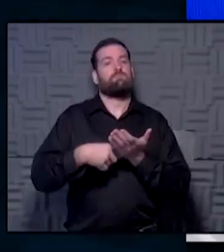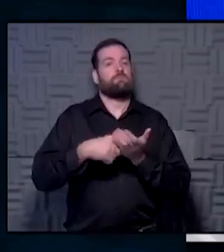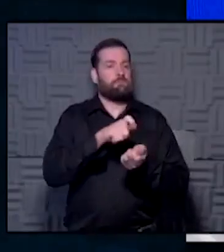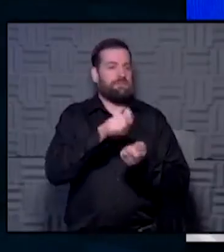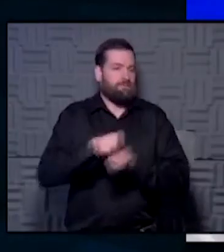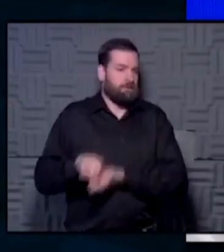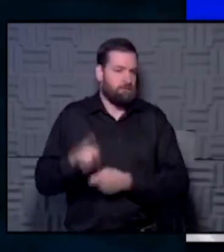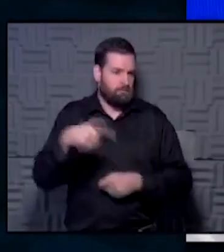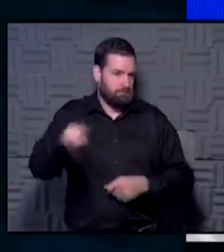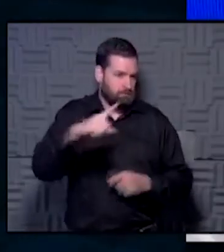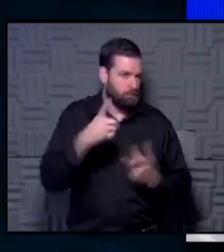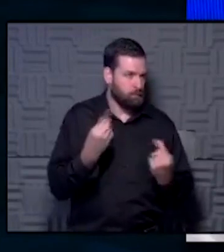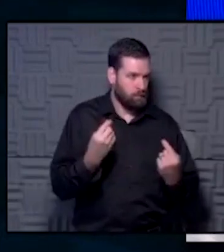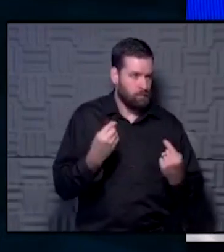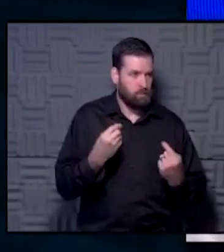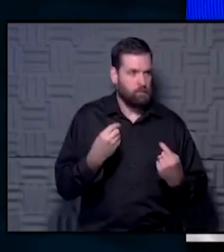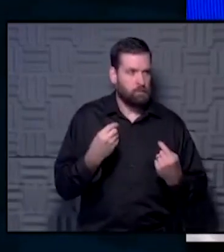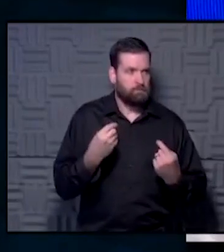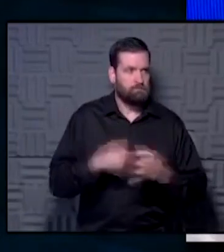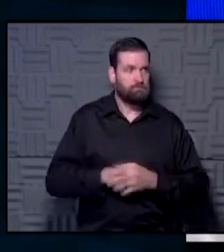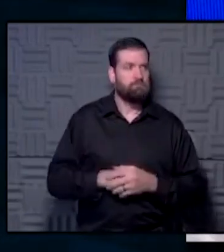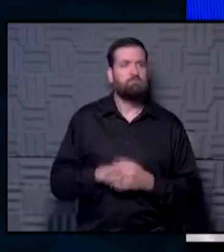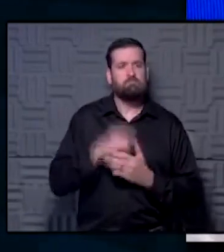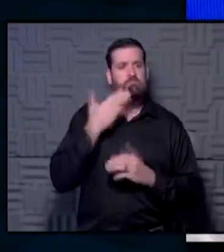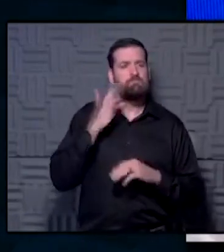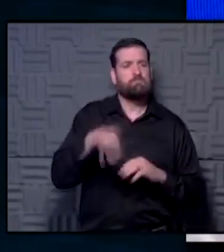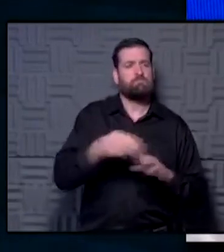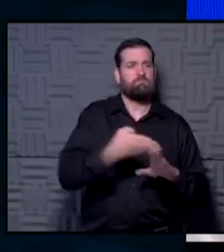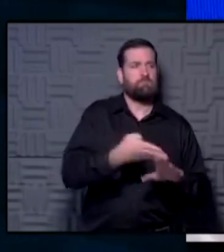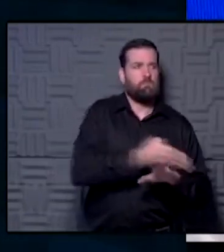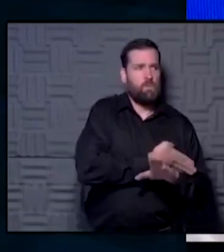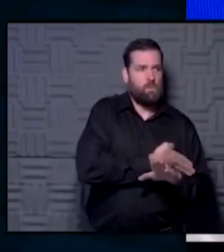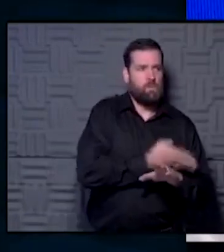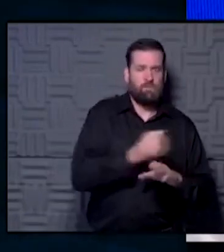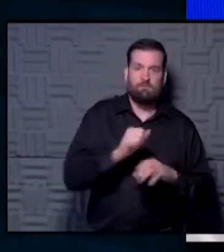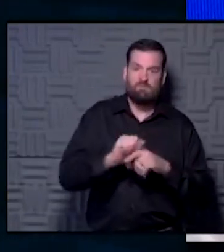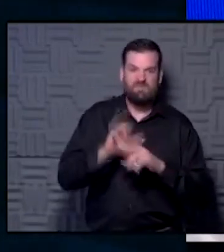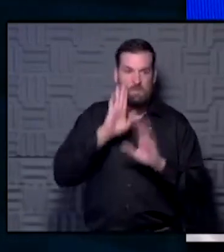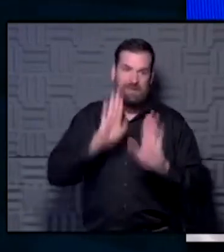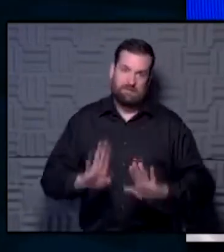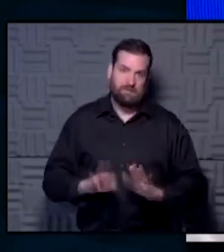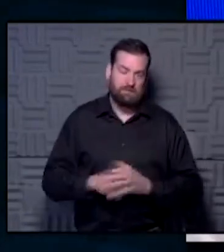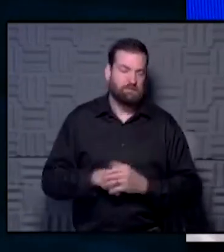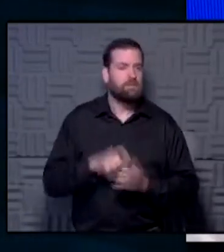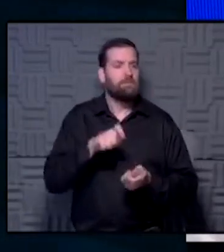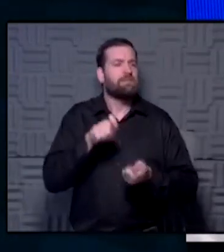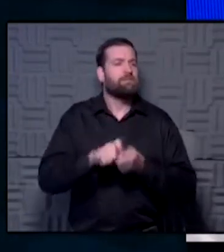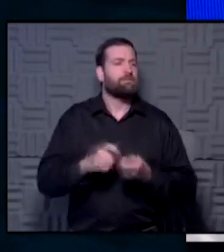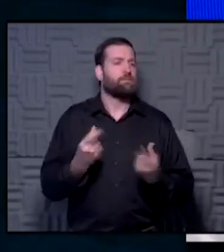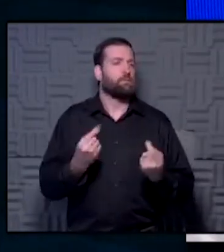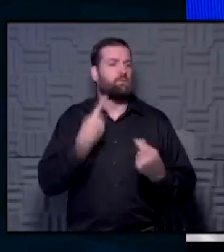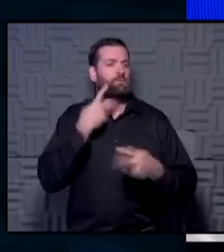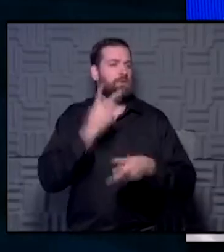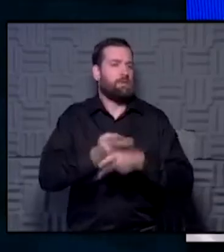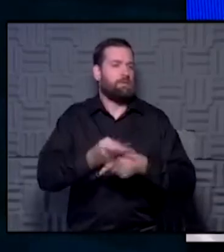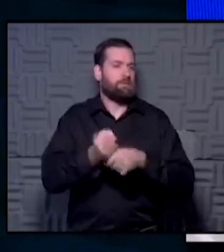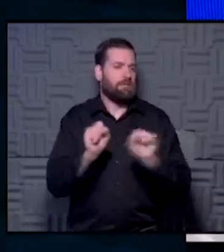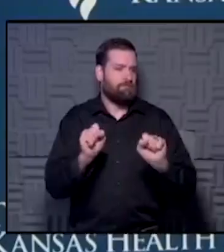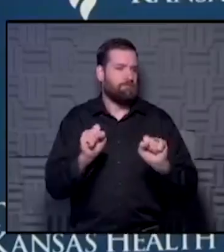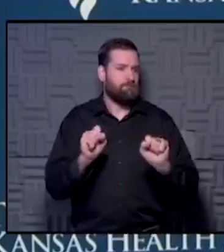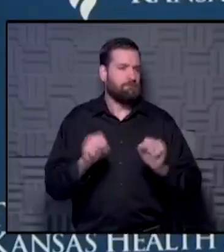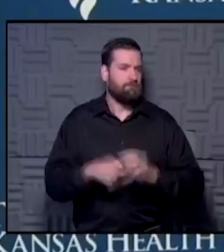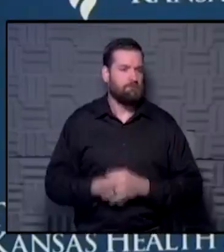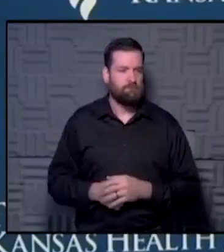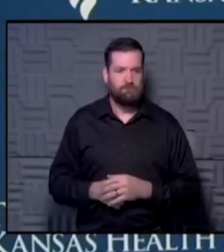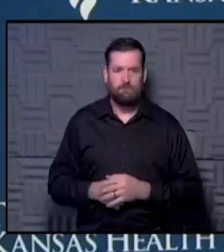that you guys do now, because I remember you've talked a little bit about before and was pretty amazing. Talk to us about those specific things you're doing to keep people safe when they come to the clinic.